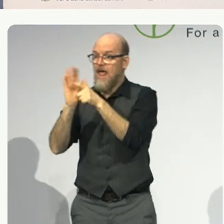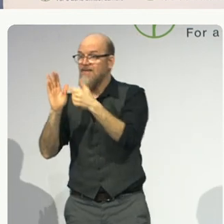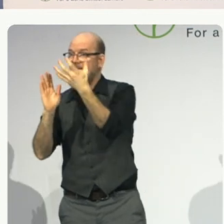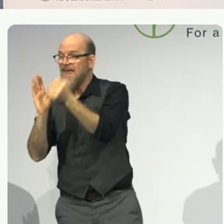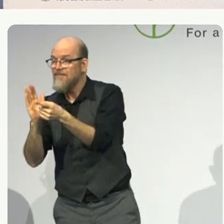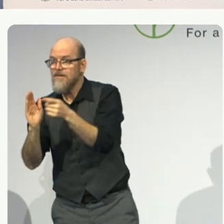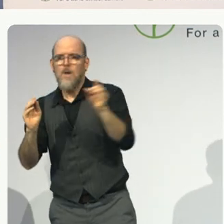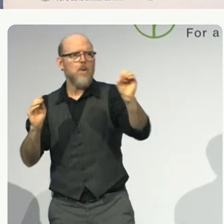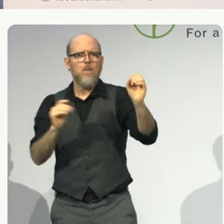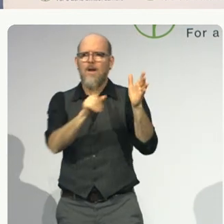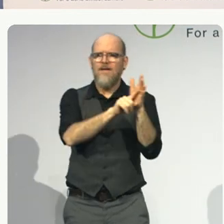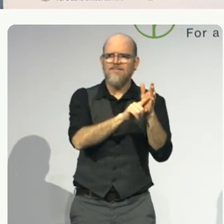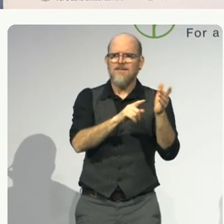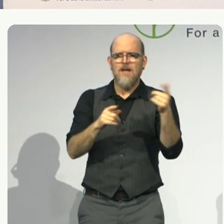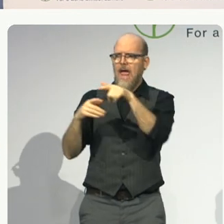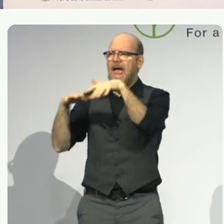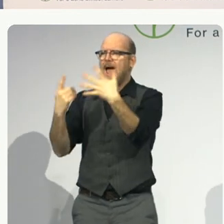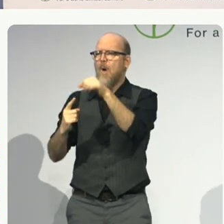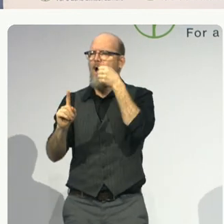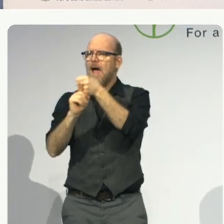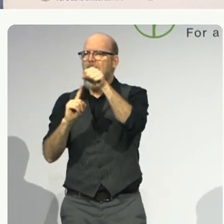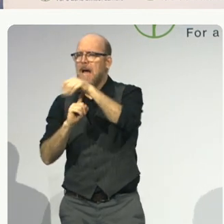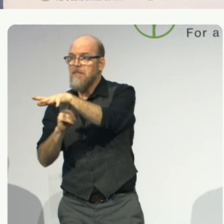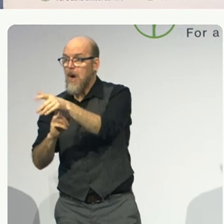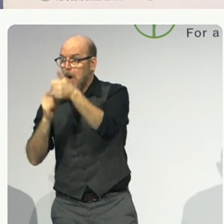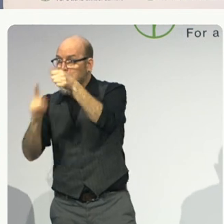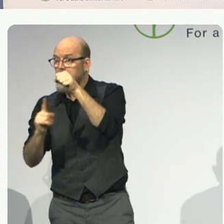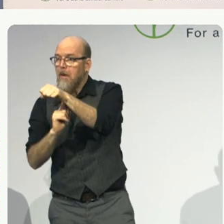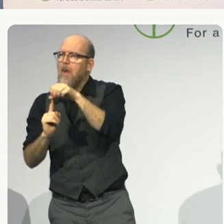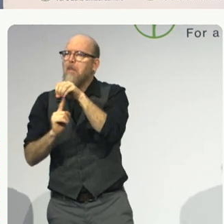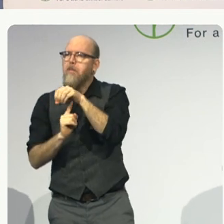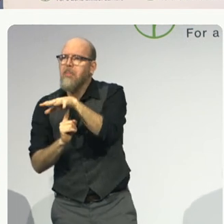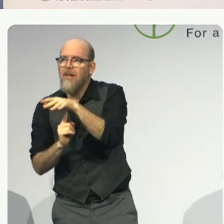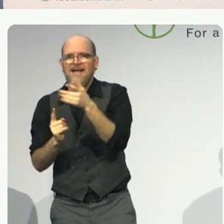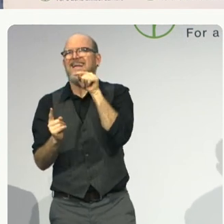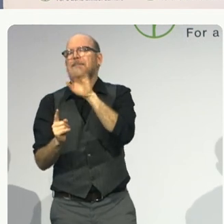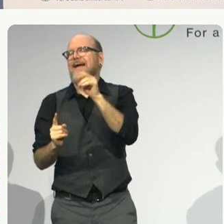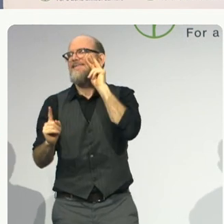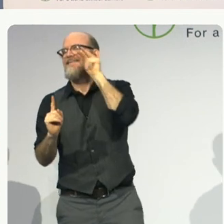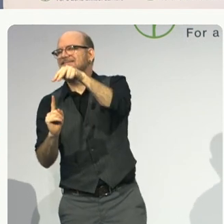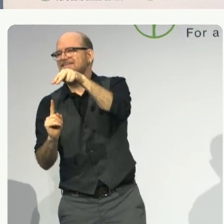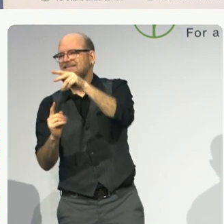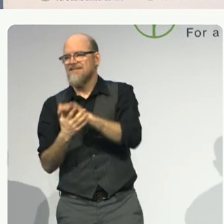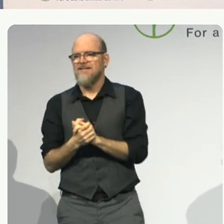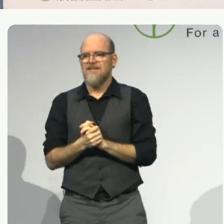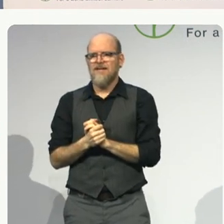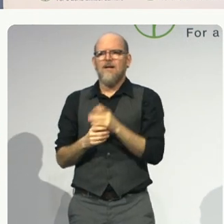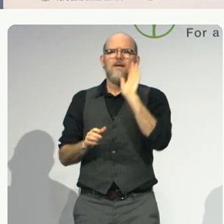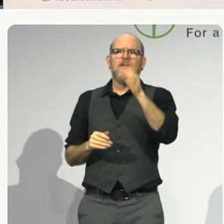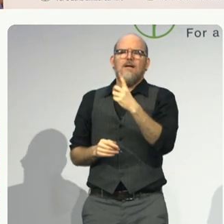what happened to thousands of millions of children who experienced the past law and those who didn't?